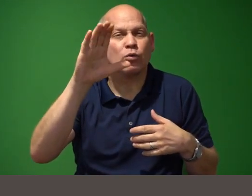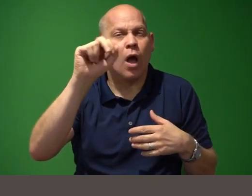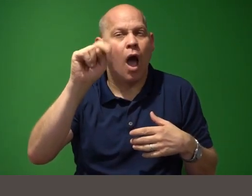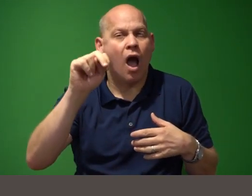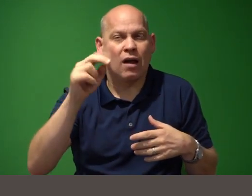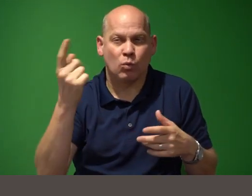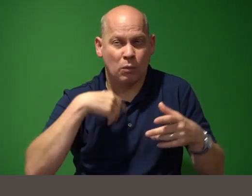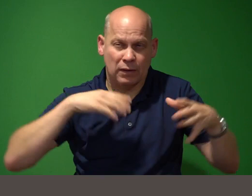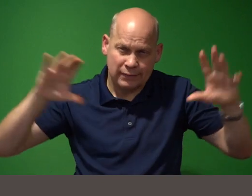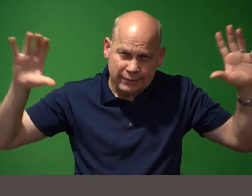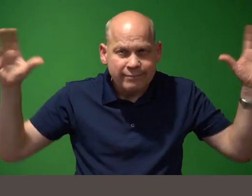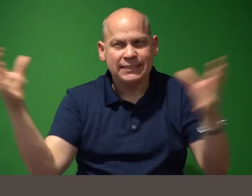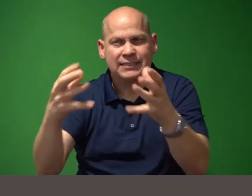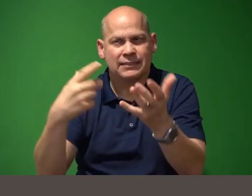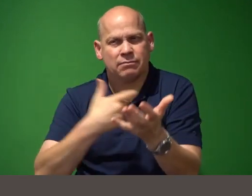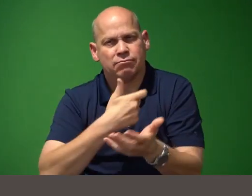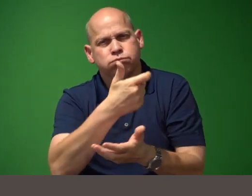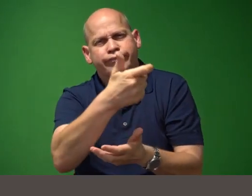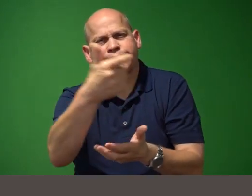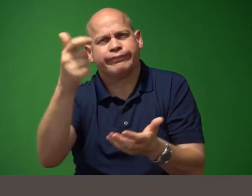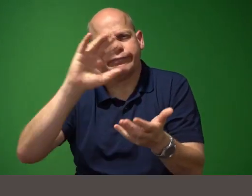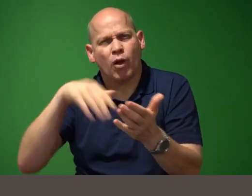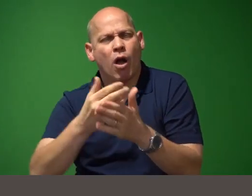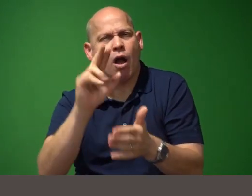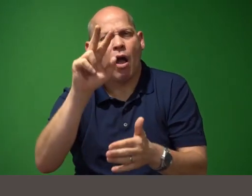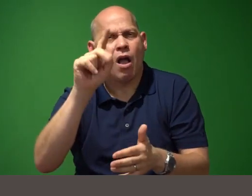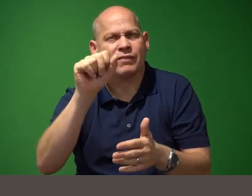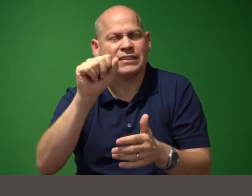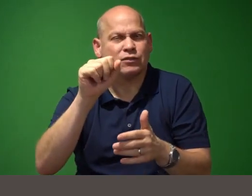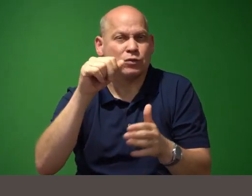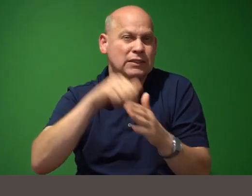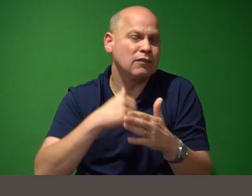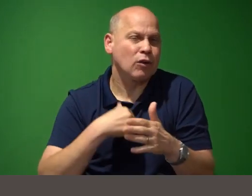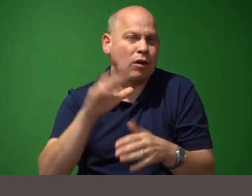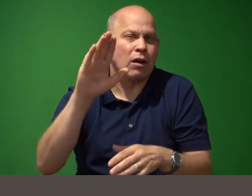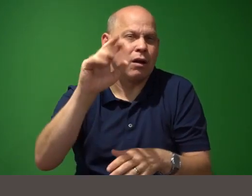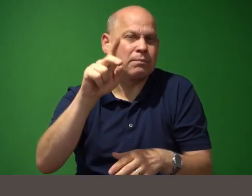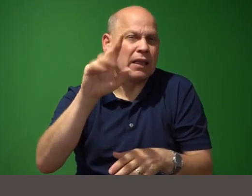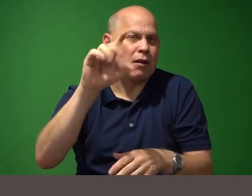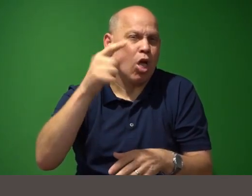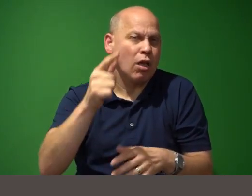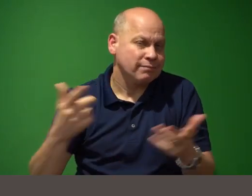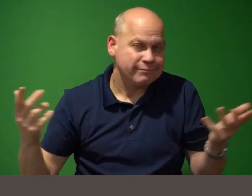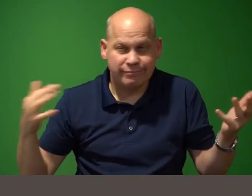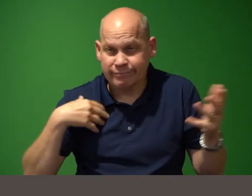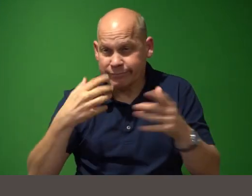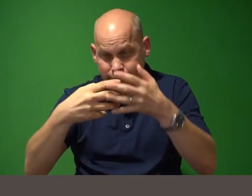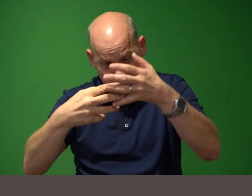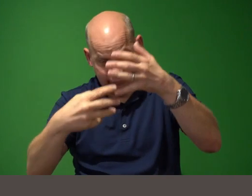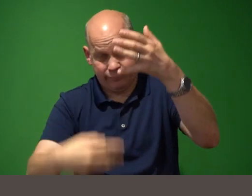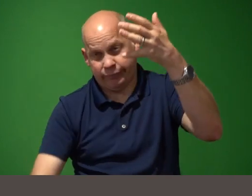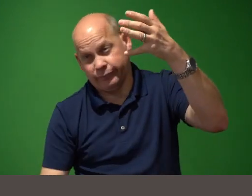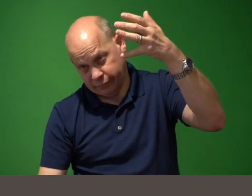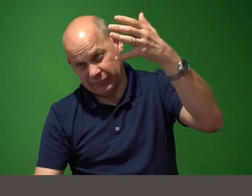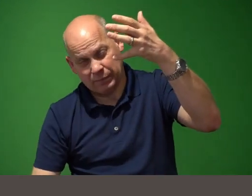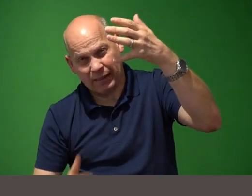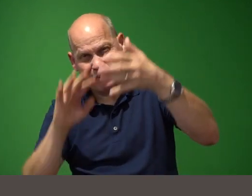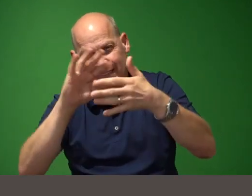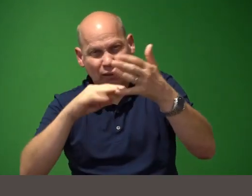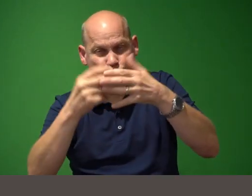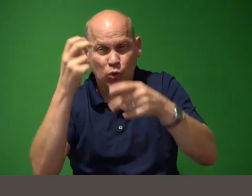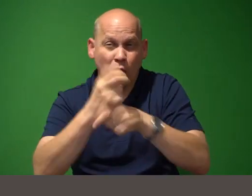the videos that are in our backlog but you know like scheduling is hard this time of year so maybe it can be done asynchronously